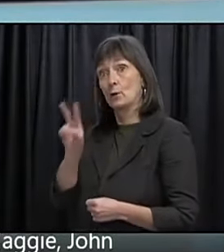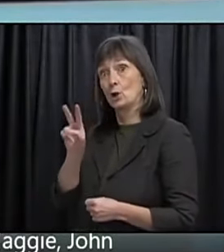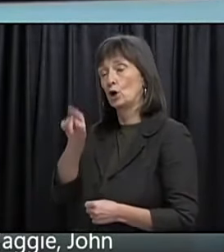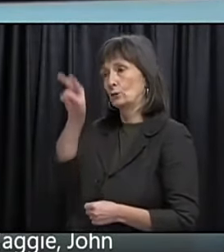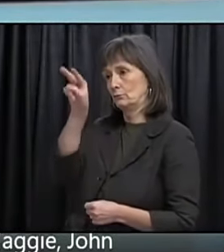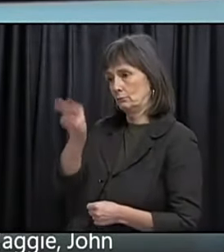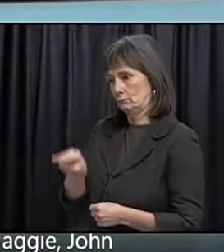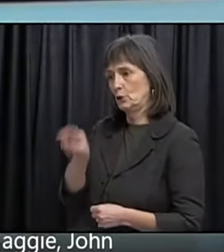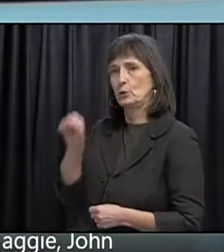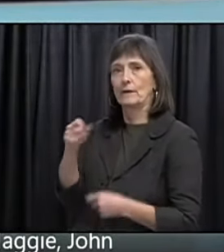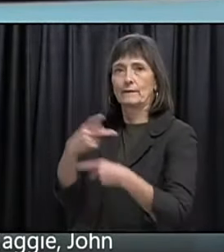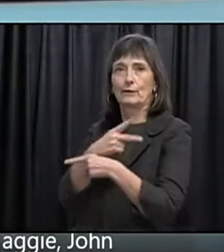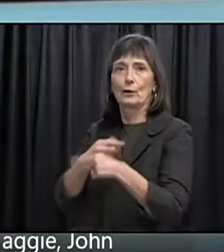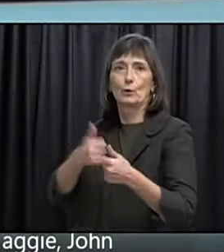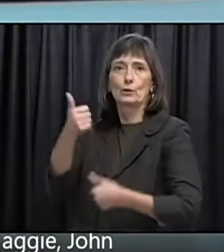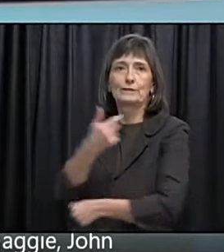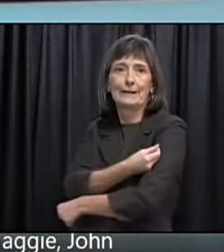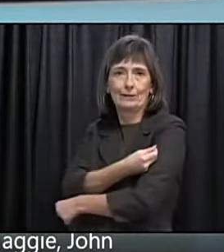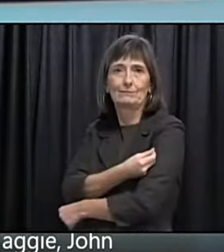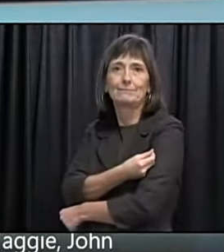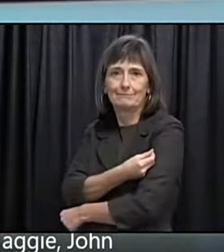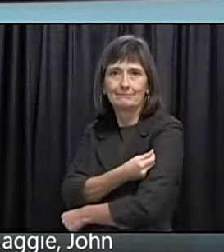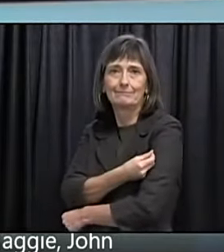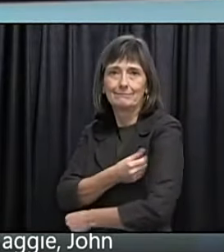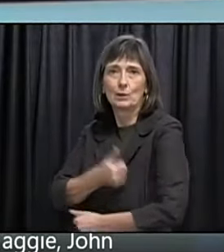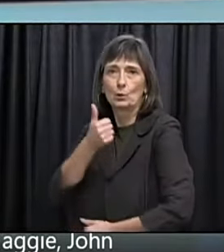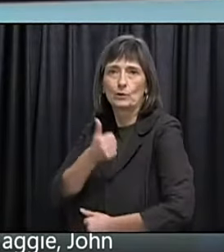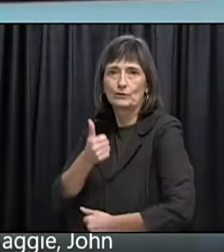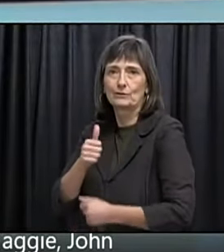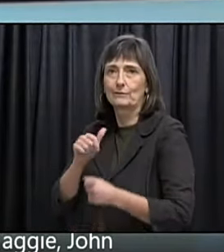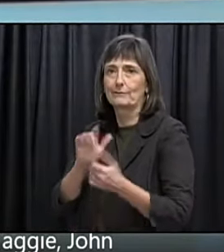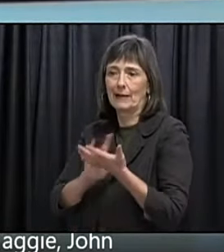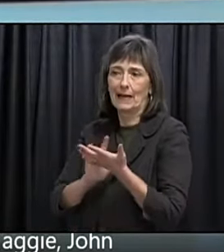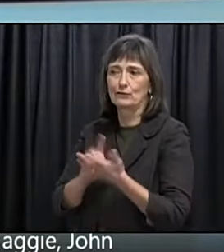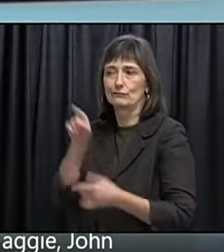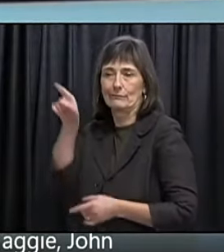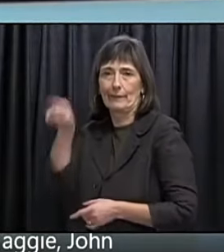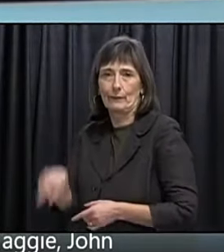To determine. Through. Through. That. Through.